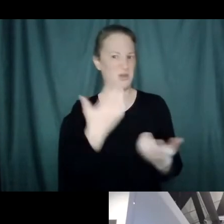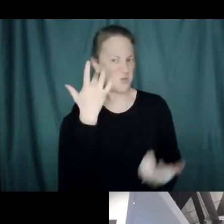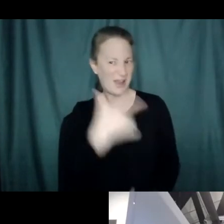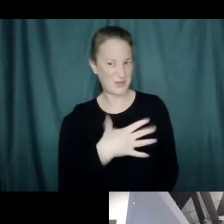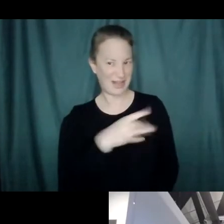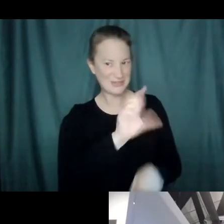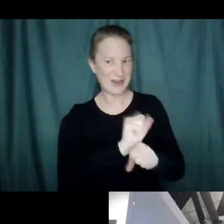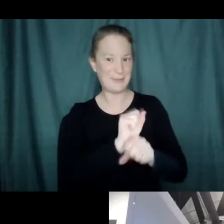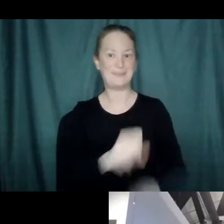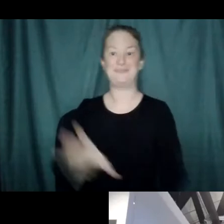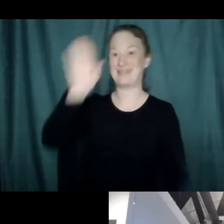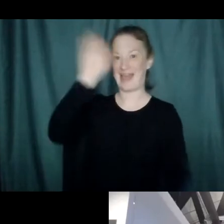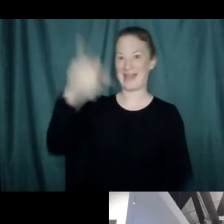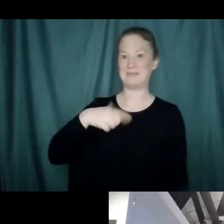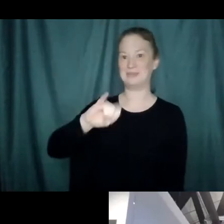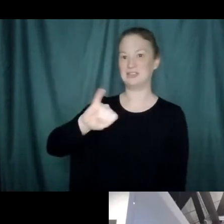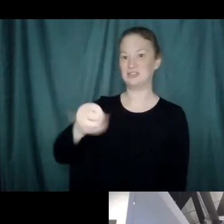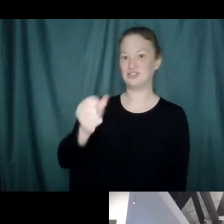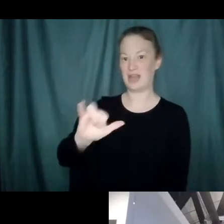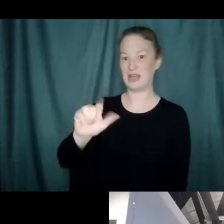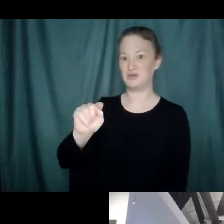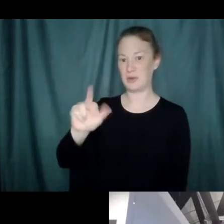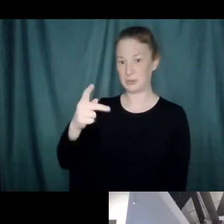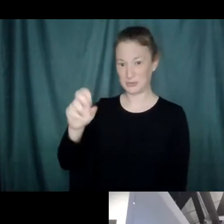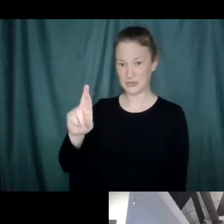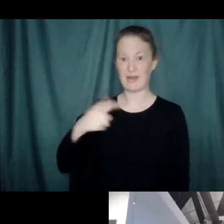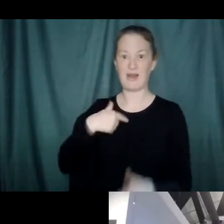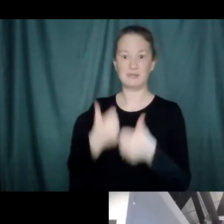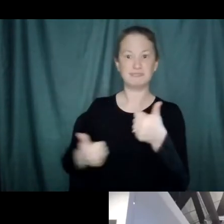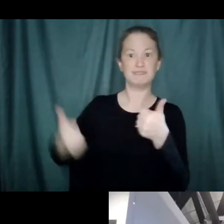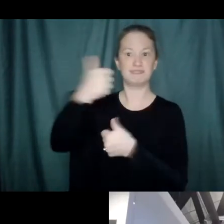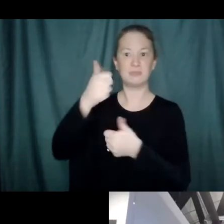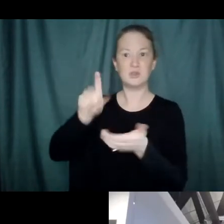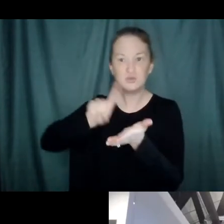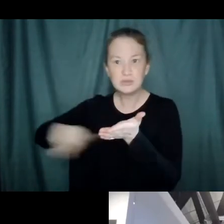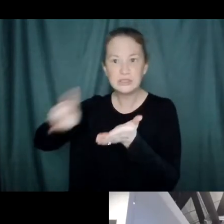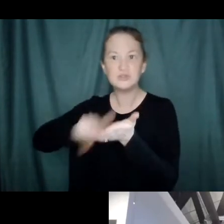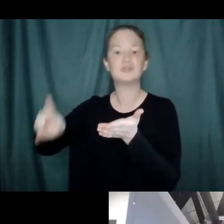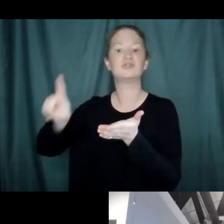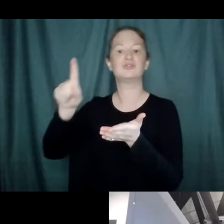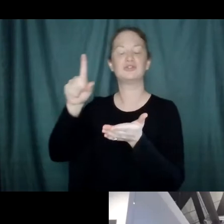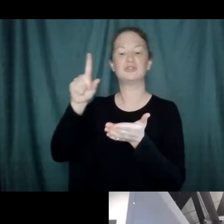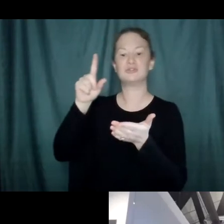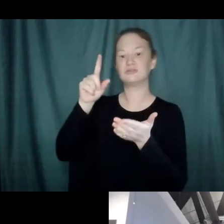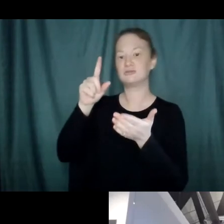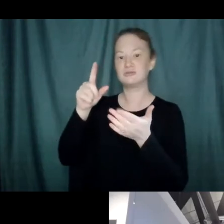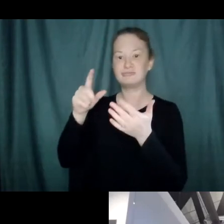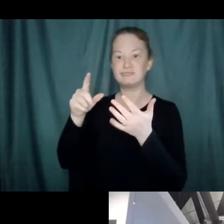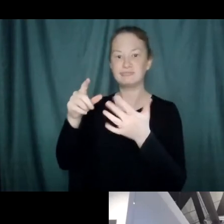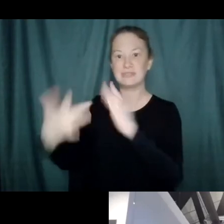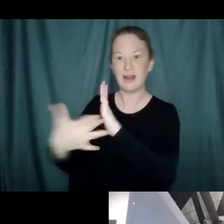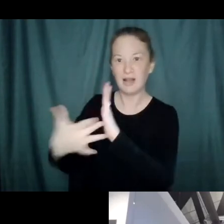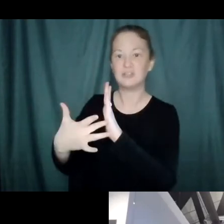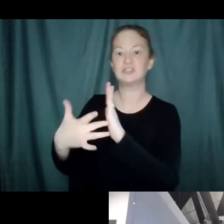Hi, I'm Jay Chaplin. I'm head of immunology, research, research, innovation for Avcam. I've worked in a number of small